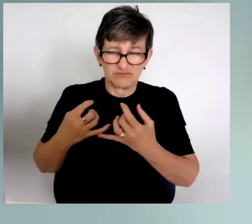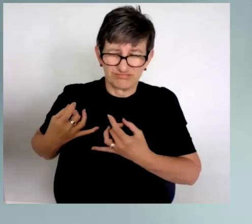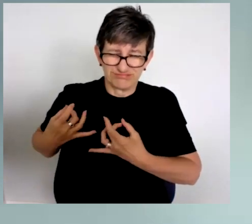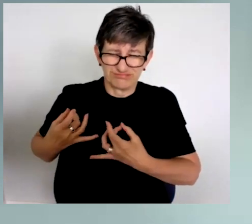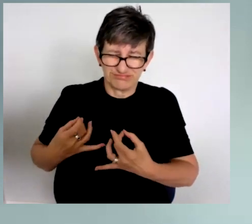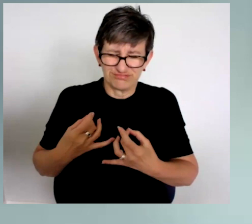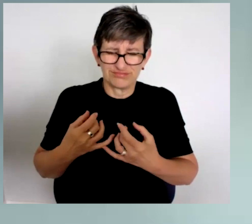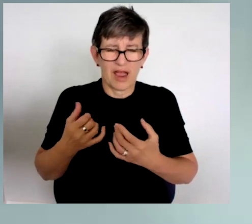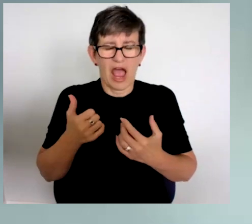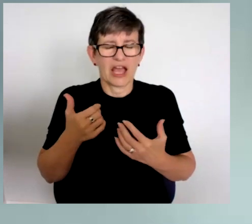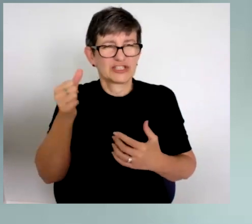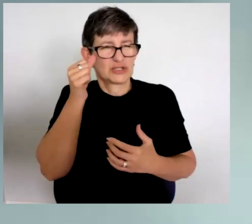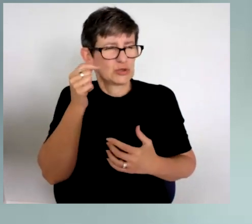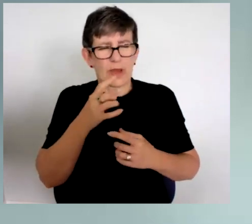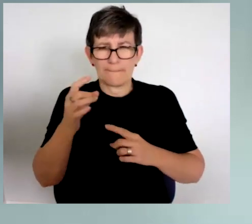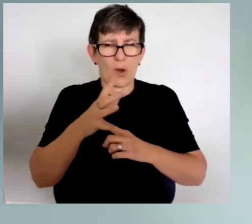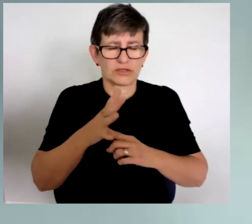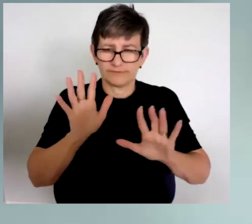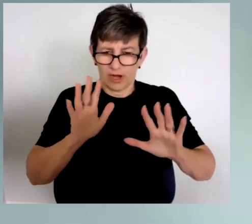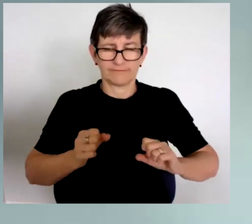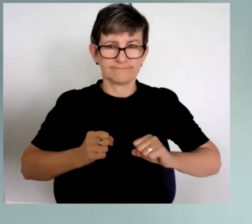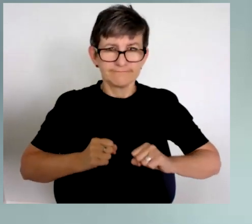knew how I just had a feeling it was going to be important.